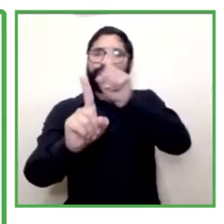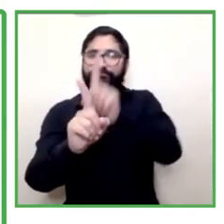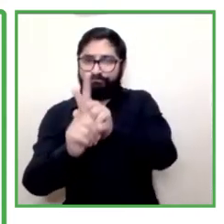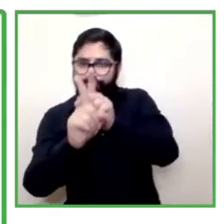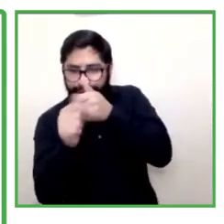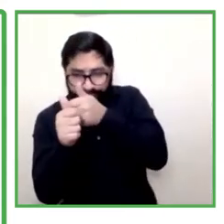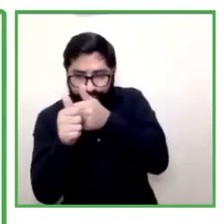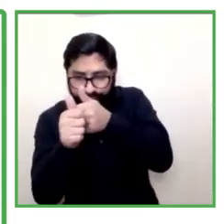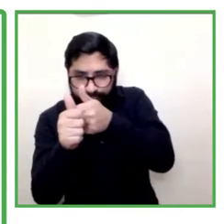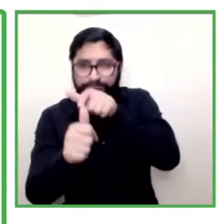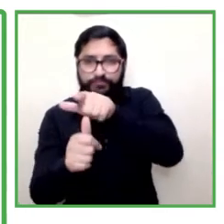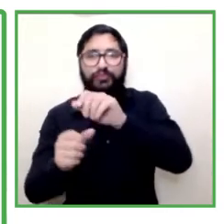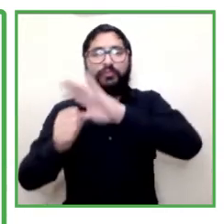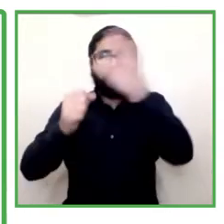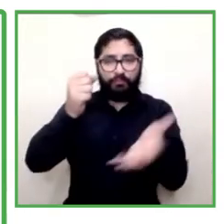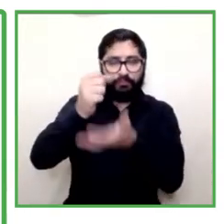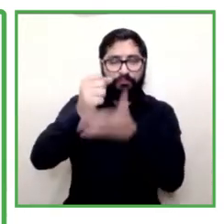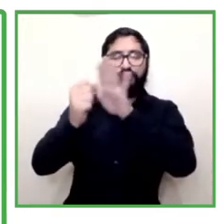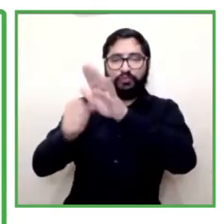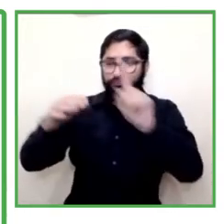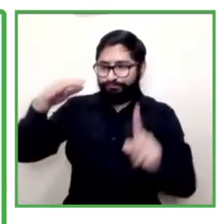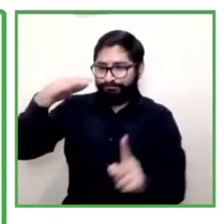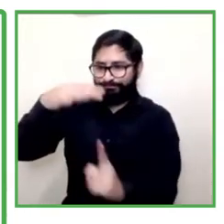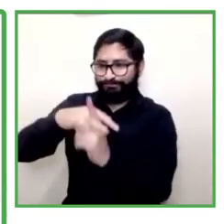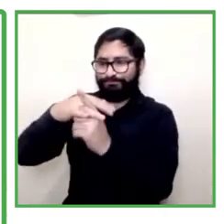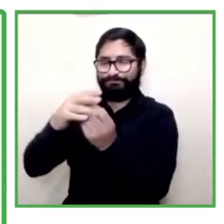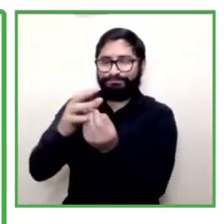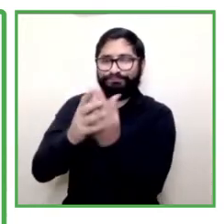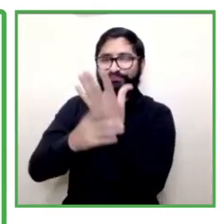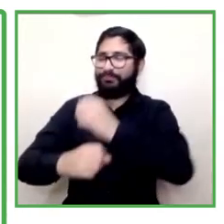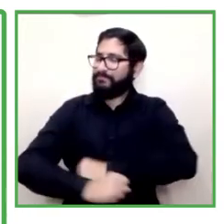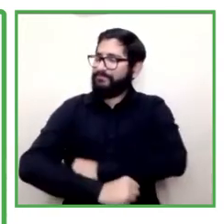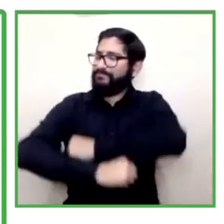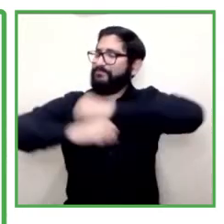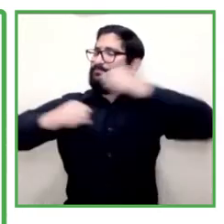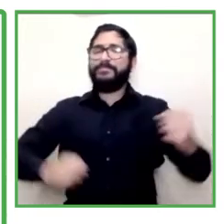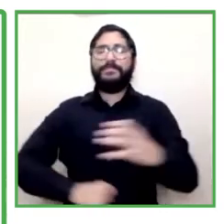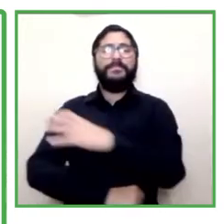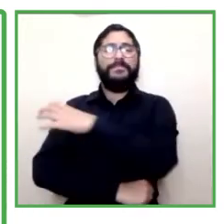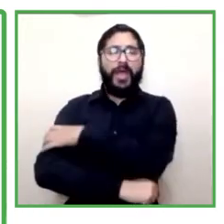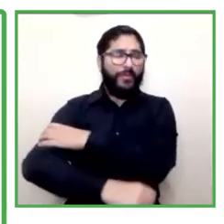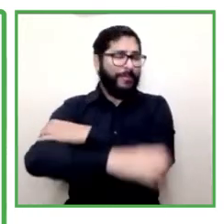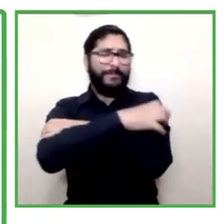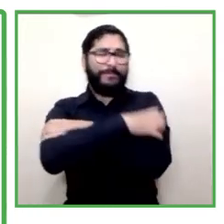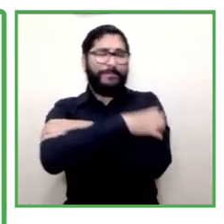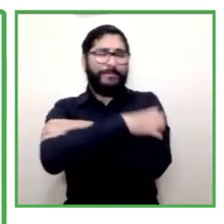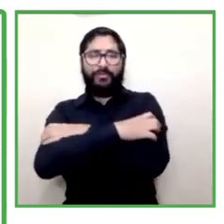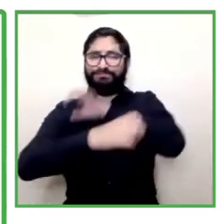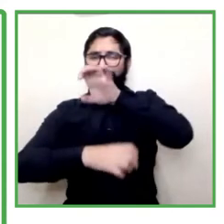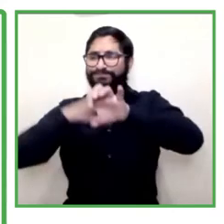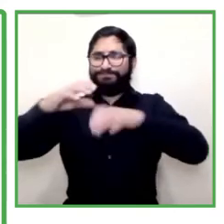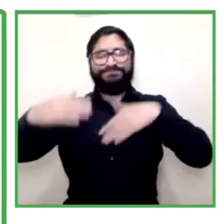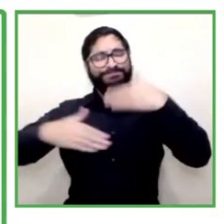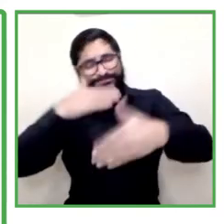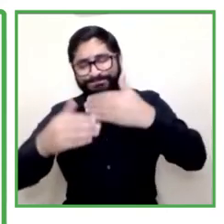and they provide this capital this capital through a fund and through cena